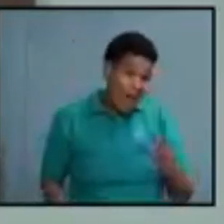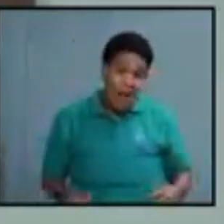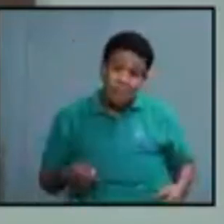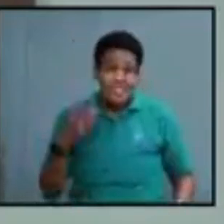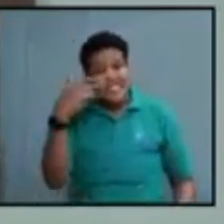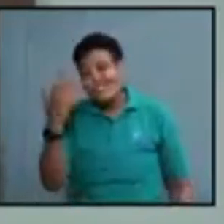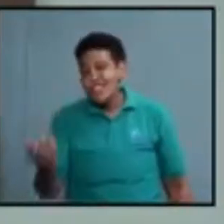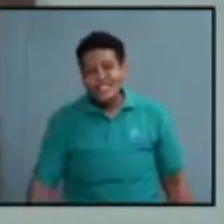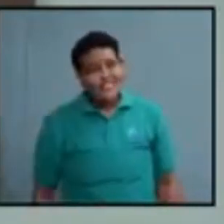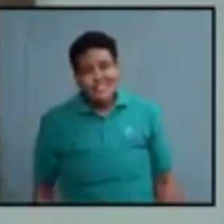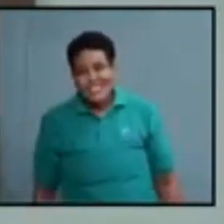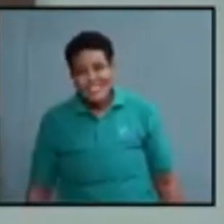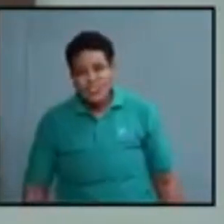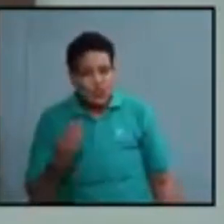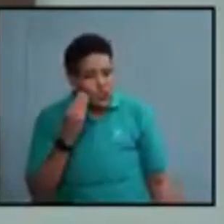now.